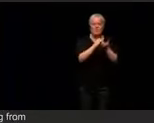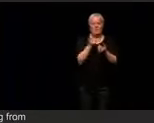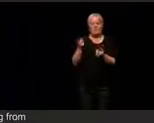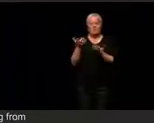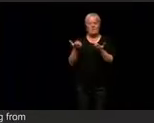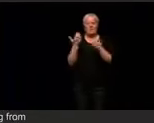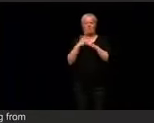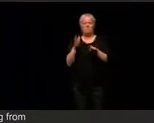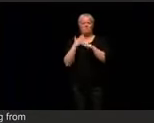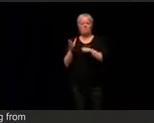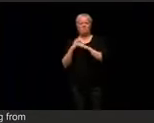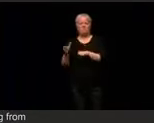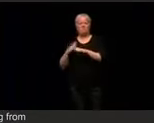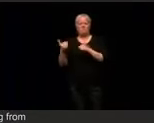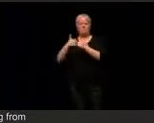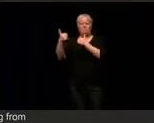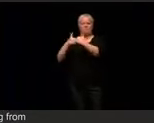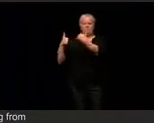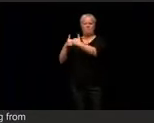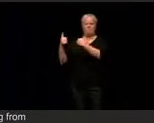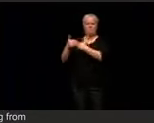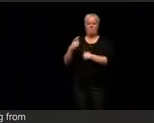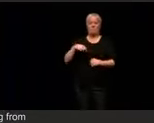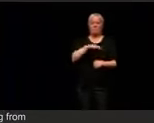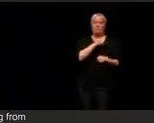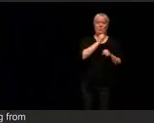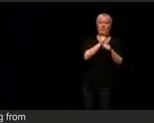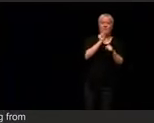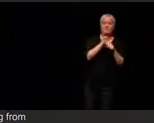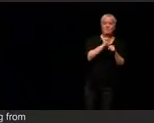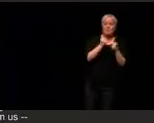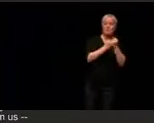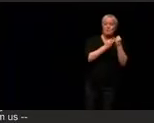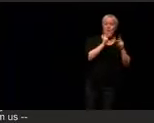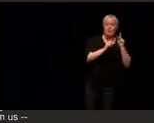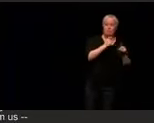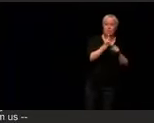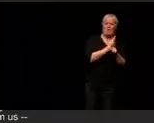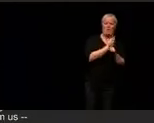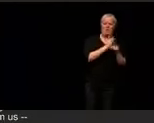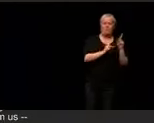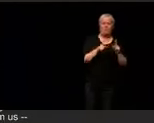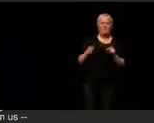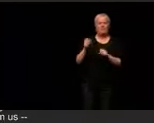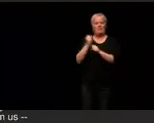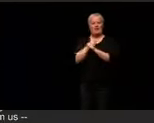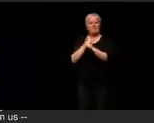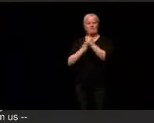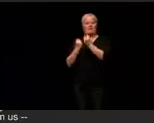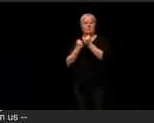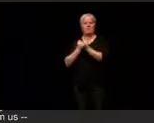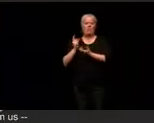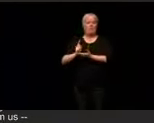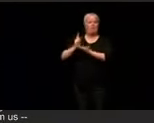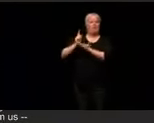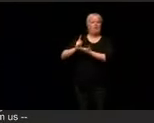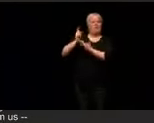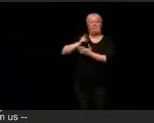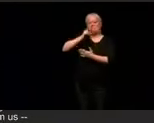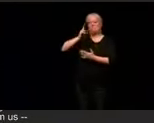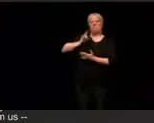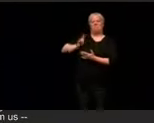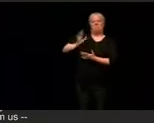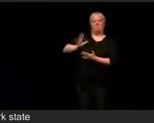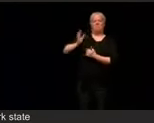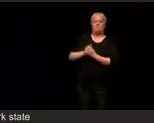us apart. We fight for the people. They fight for the privileged few. We believe in the public interest. They're all about the special